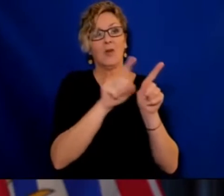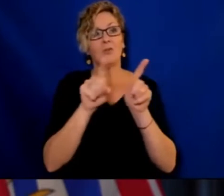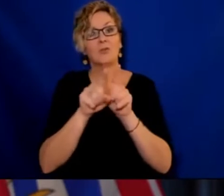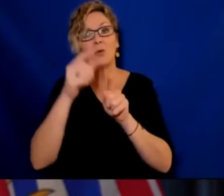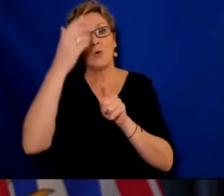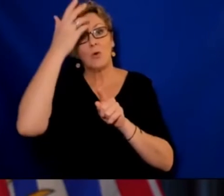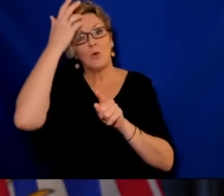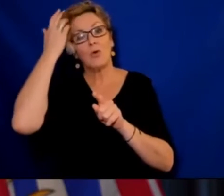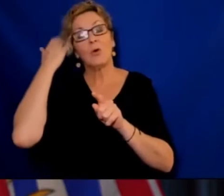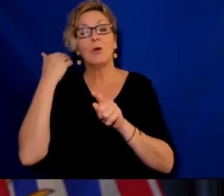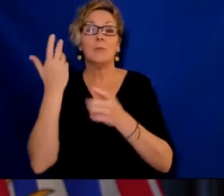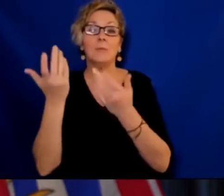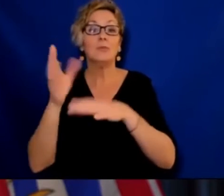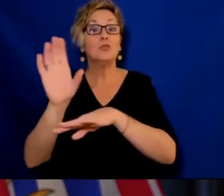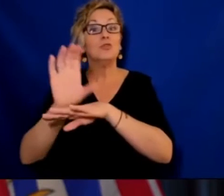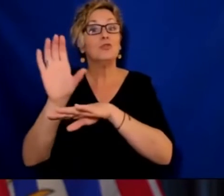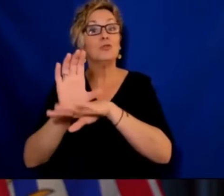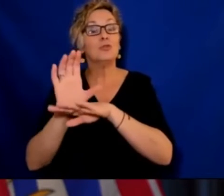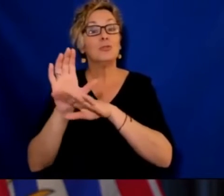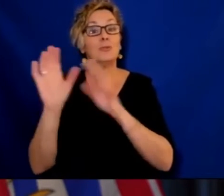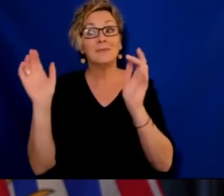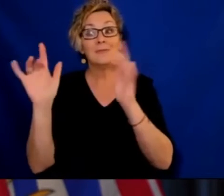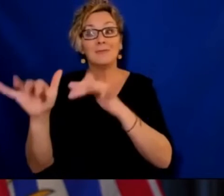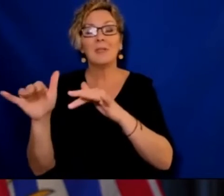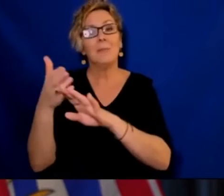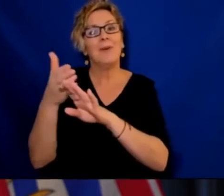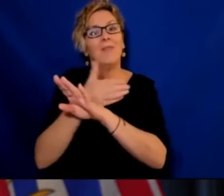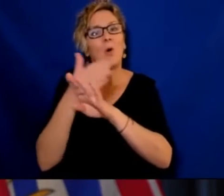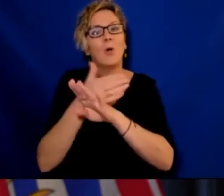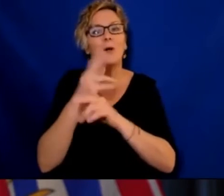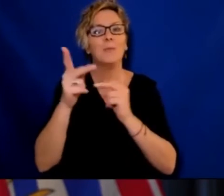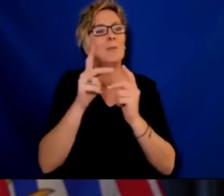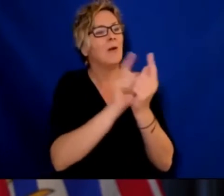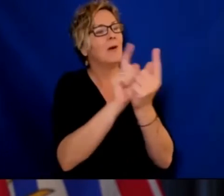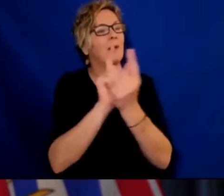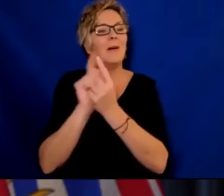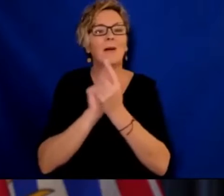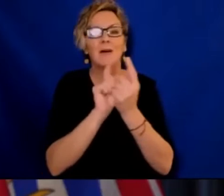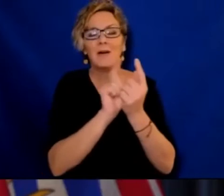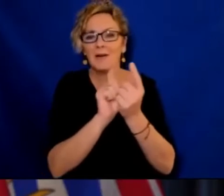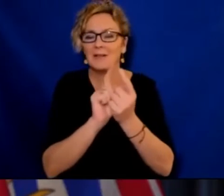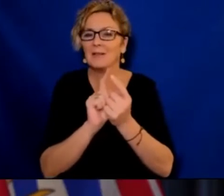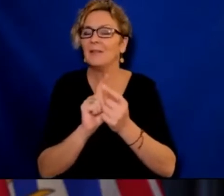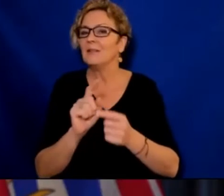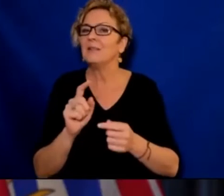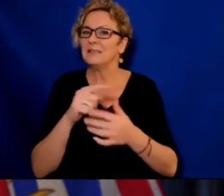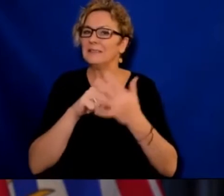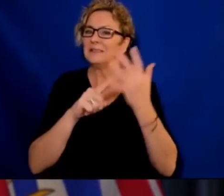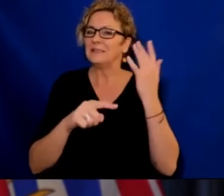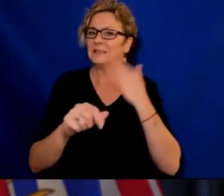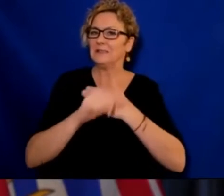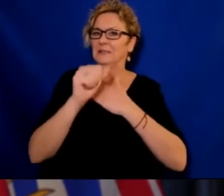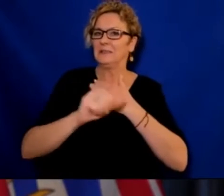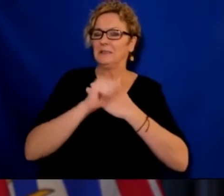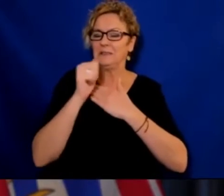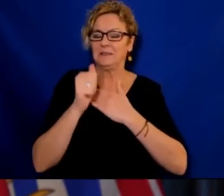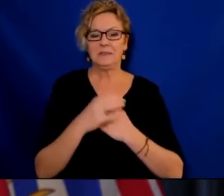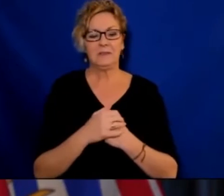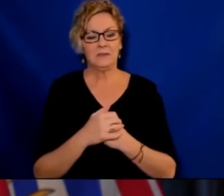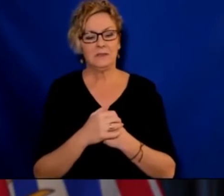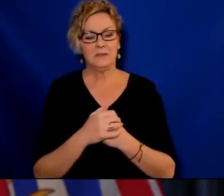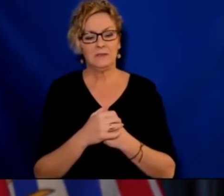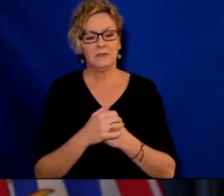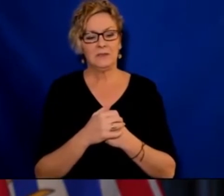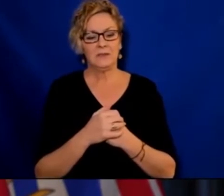all locations where there are no other layers of protection. places and people are not wearing masks. In our own